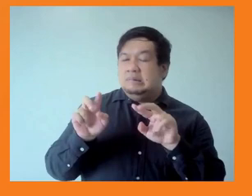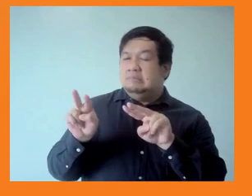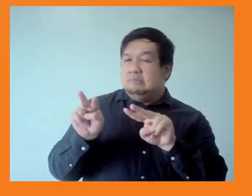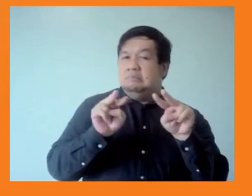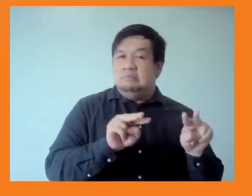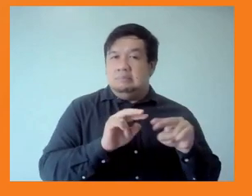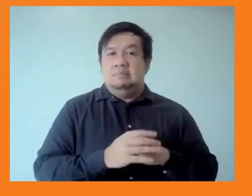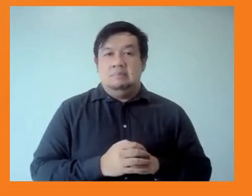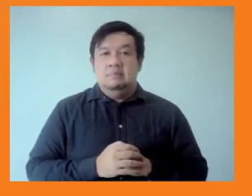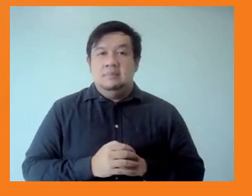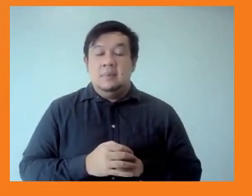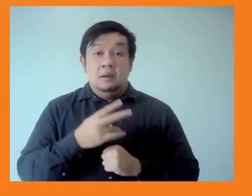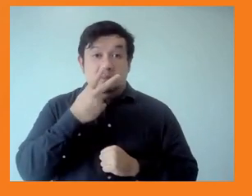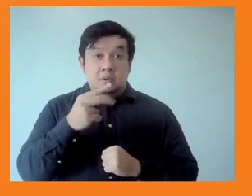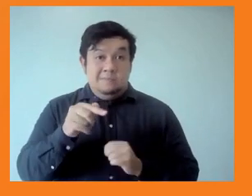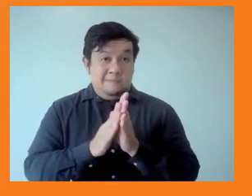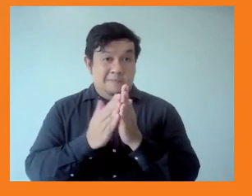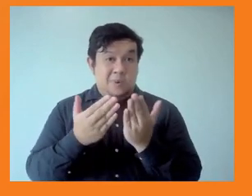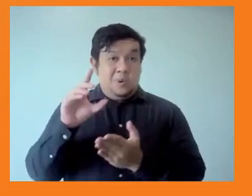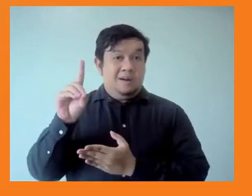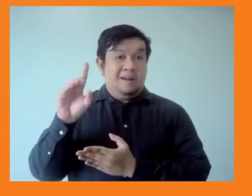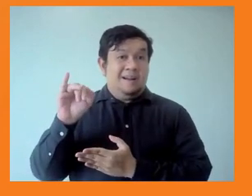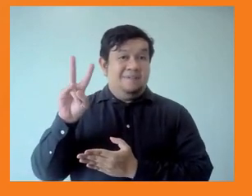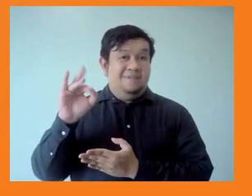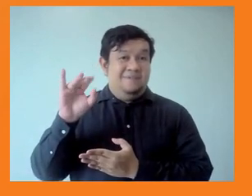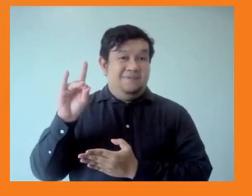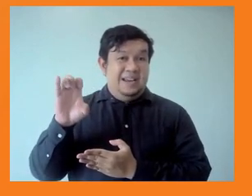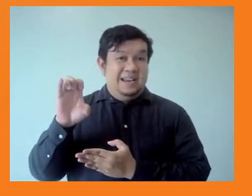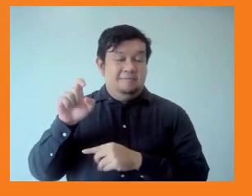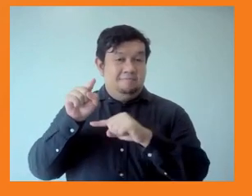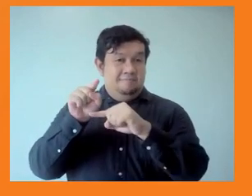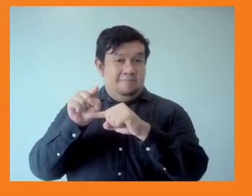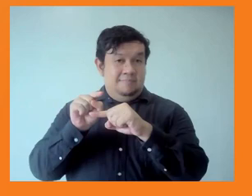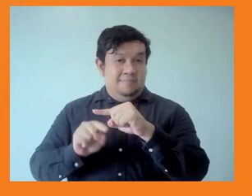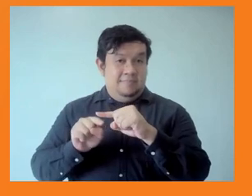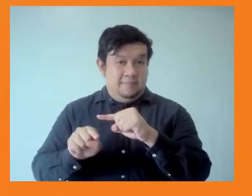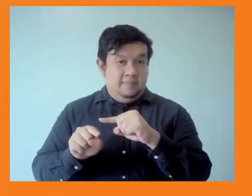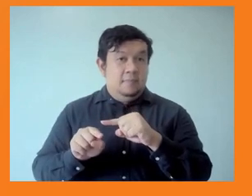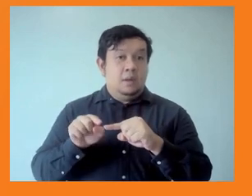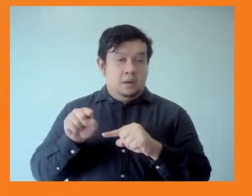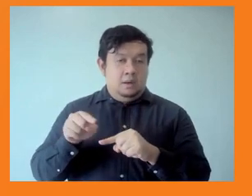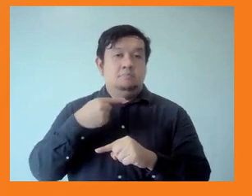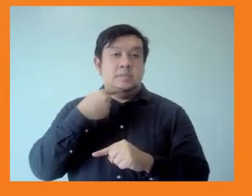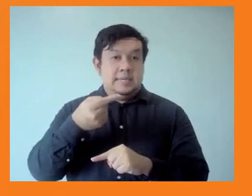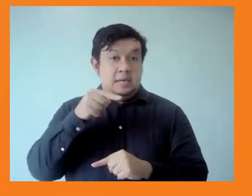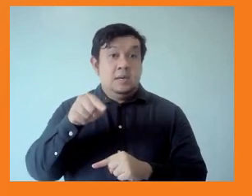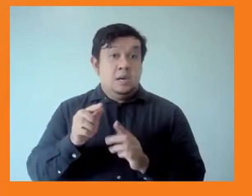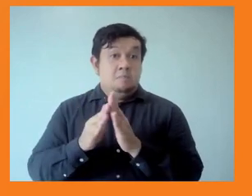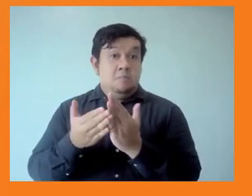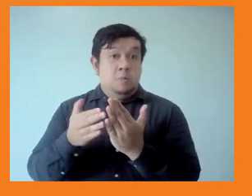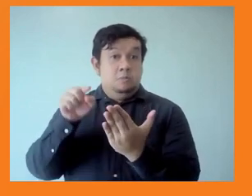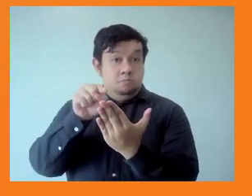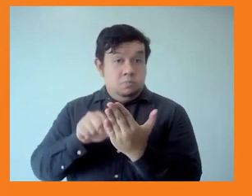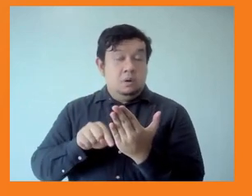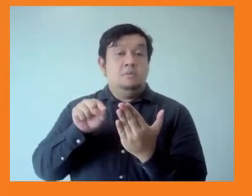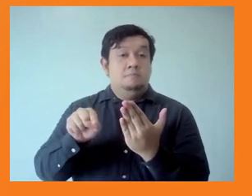you see a history of global inequality. And that actually, his work is quite, I would say, provocative,